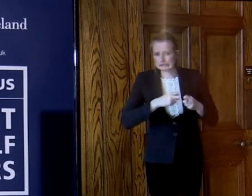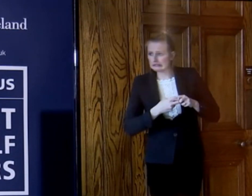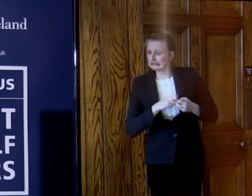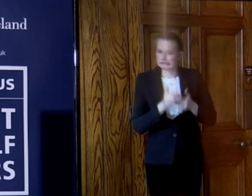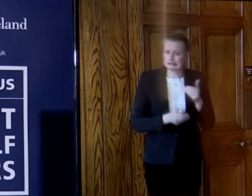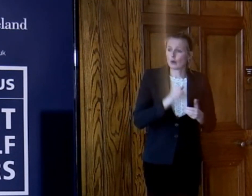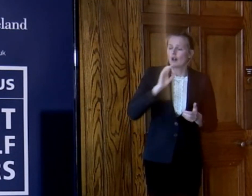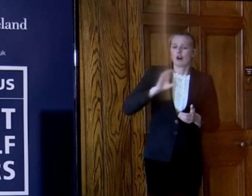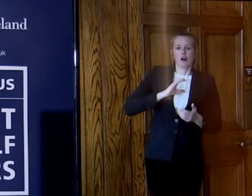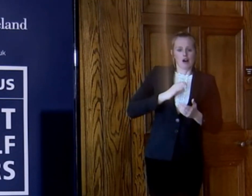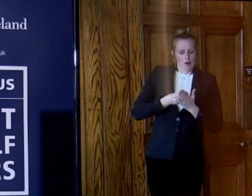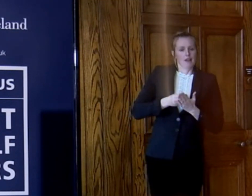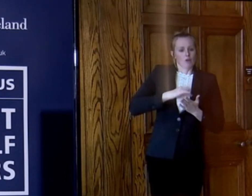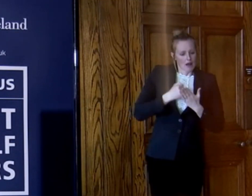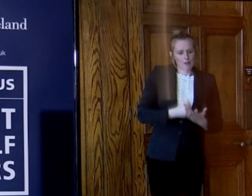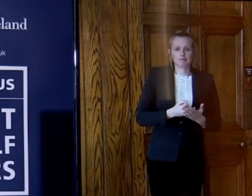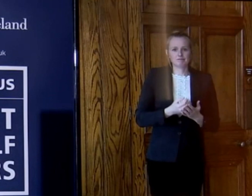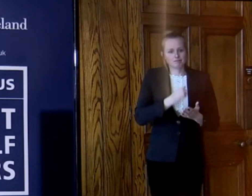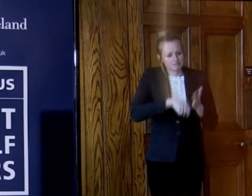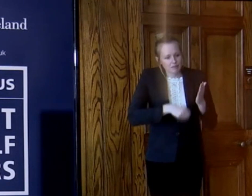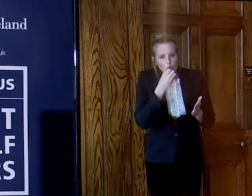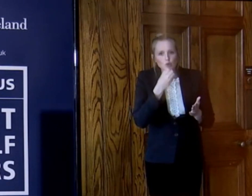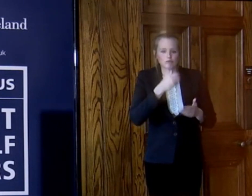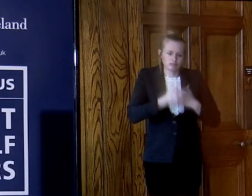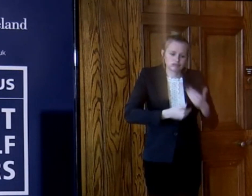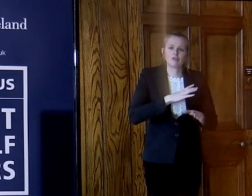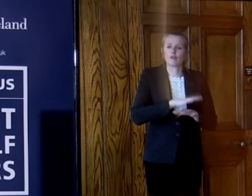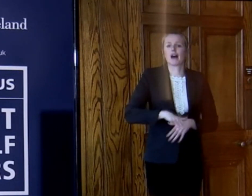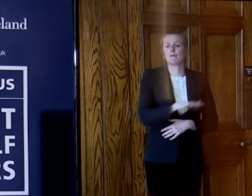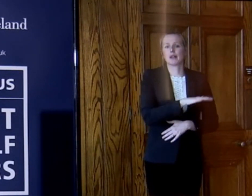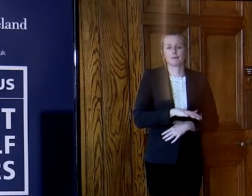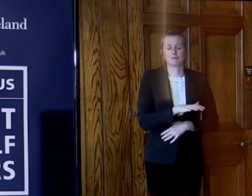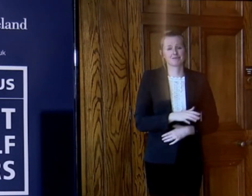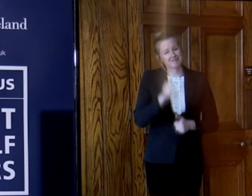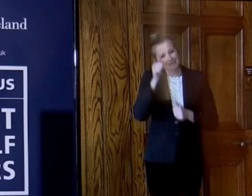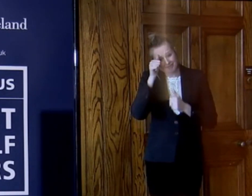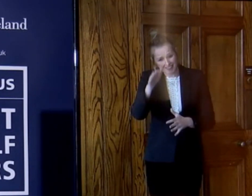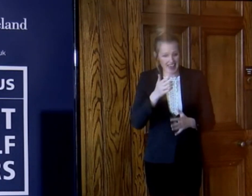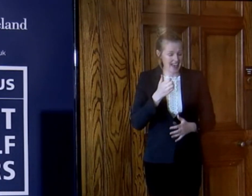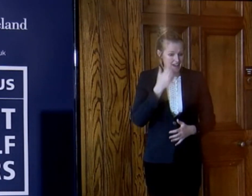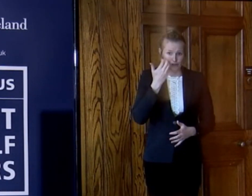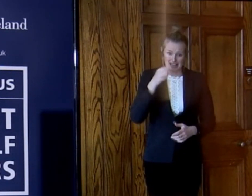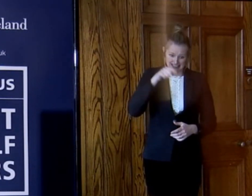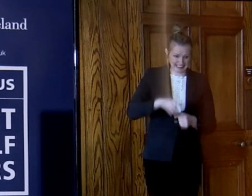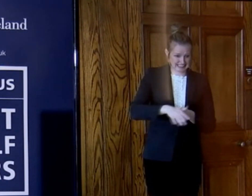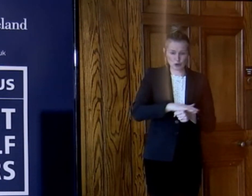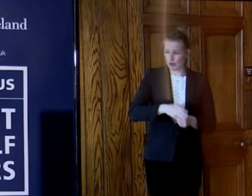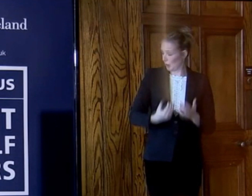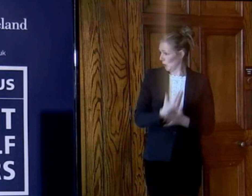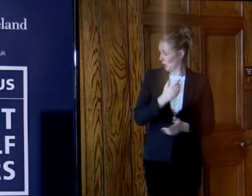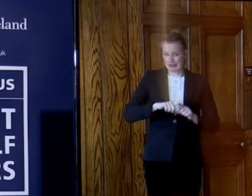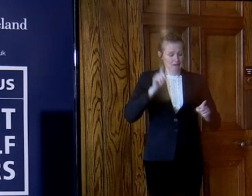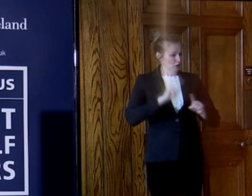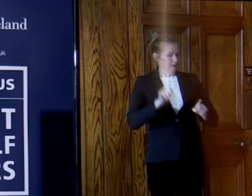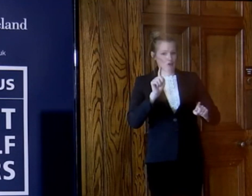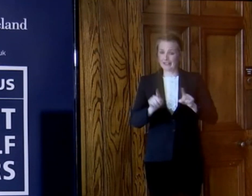they need during this crisis and this is a rapidly evolving situation and we are trying to adapt every day to provide information to everybody so I encourage